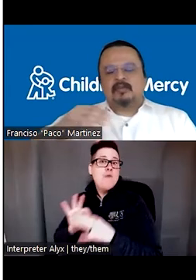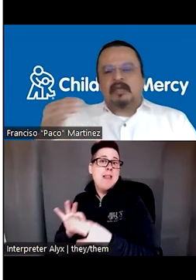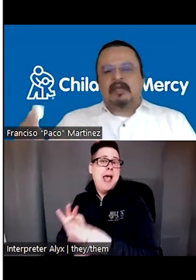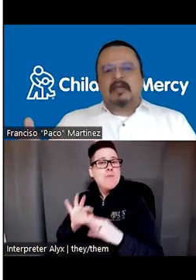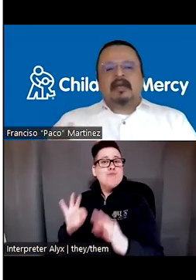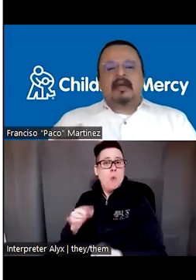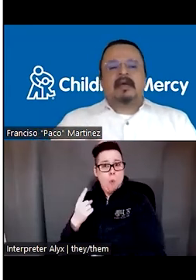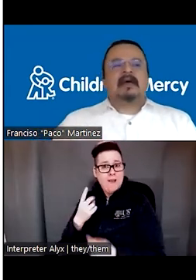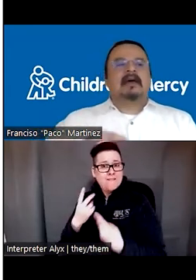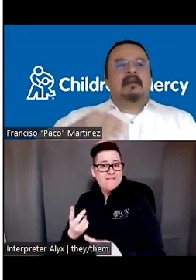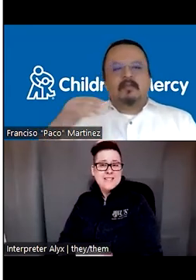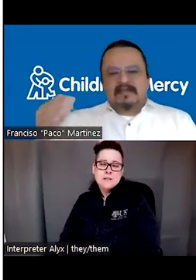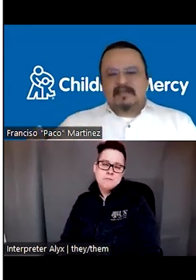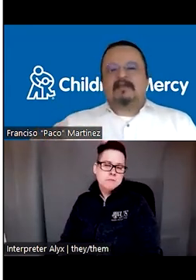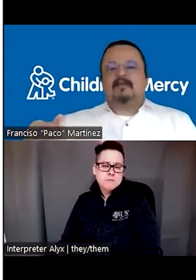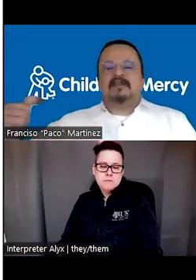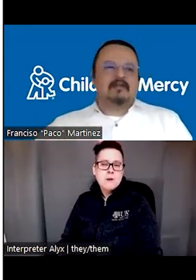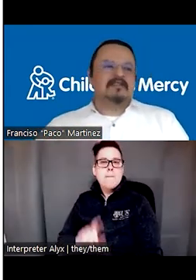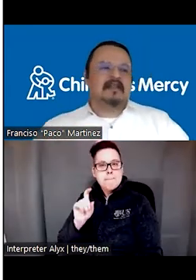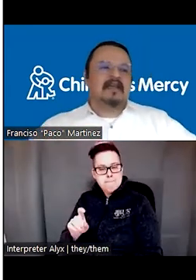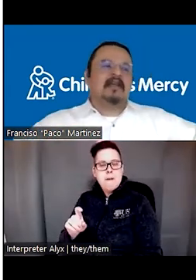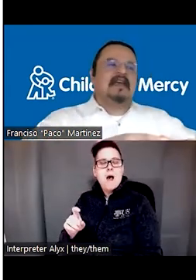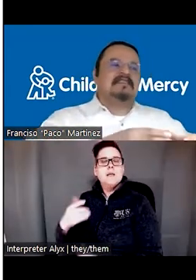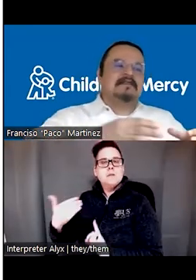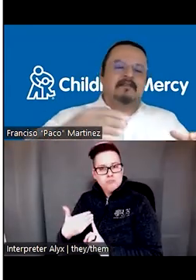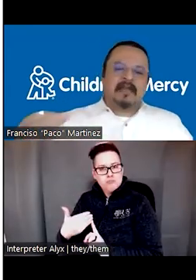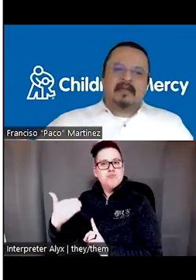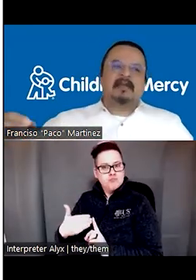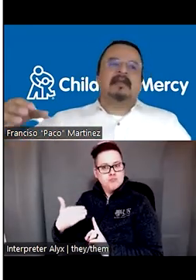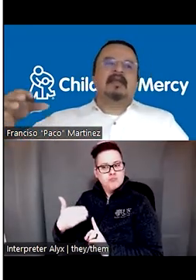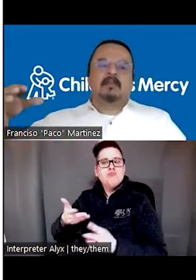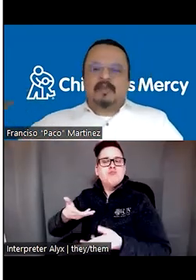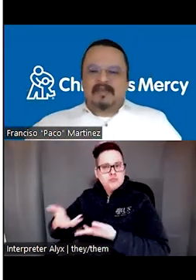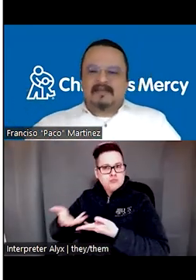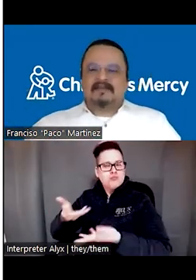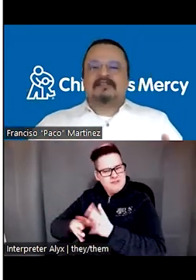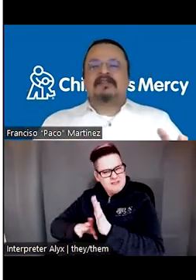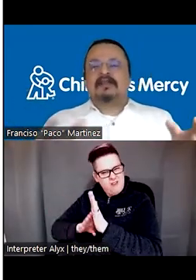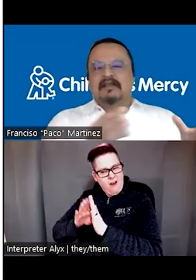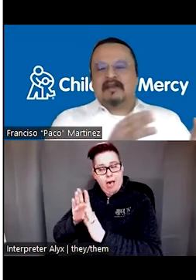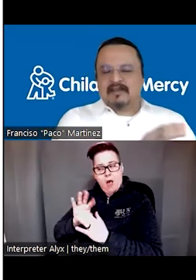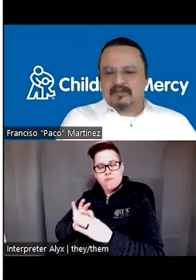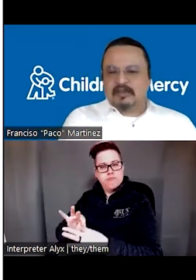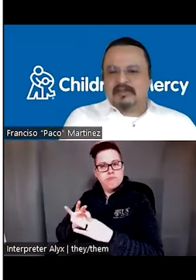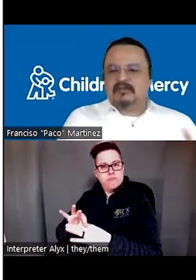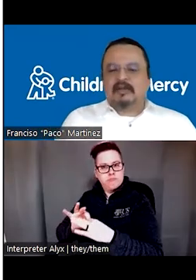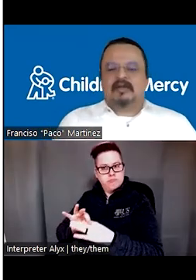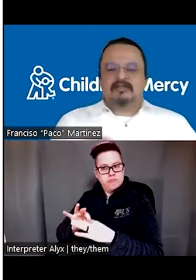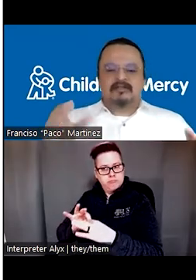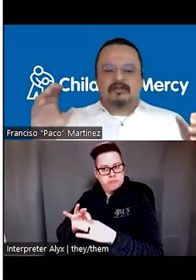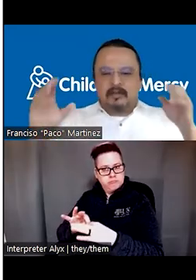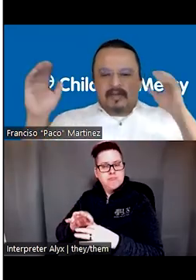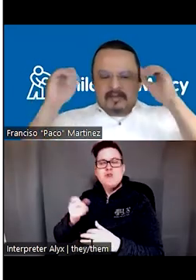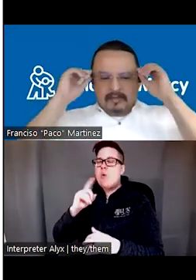It has to be, uh, visit after visit. We said in as many visits, there has to be those